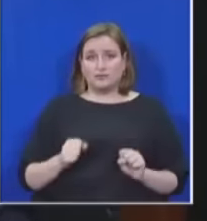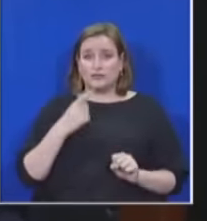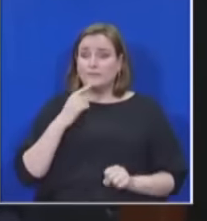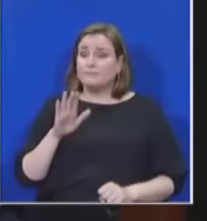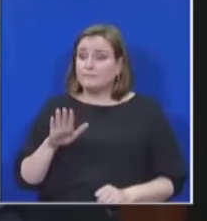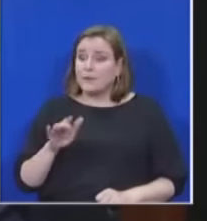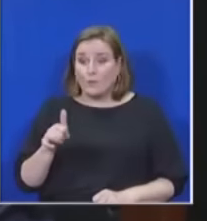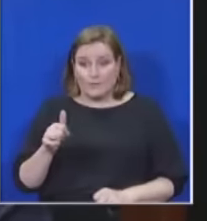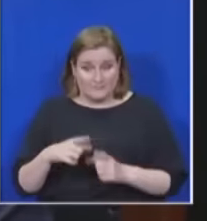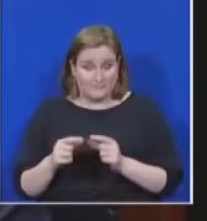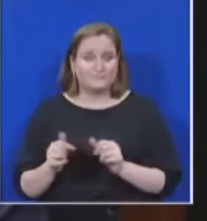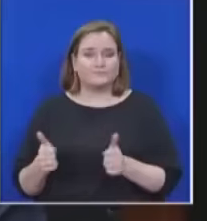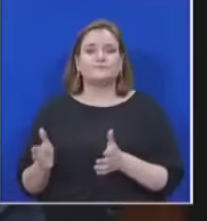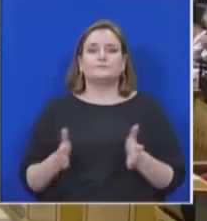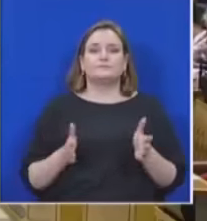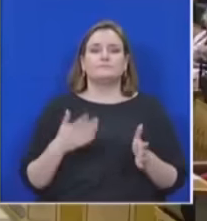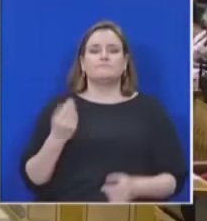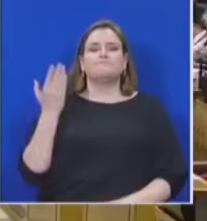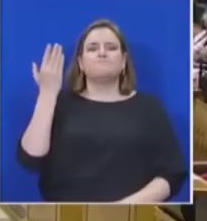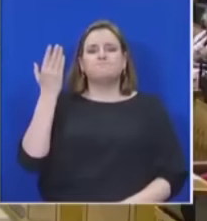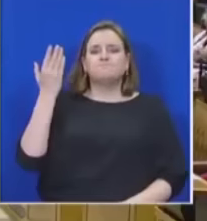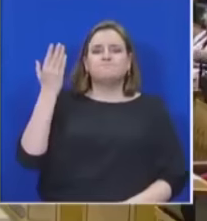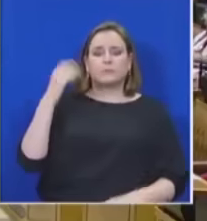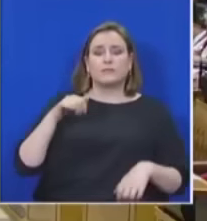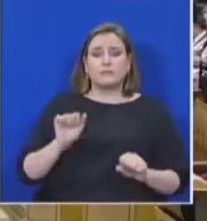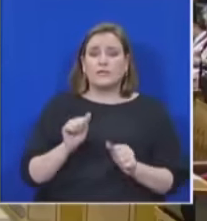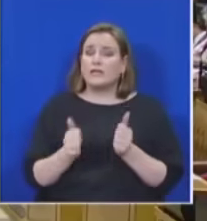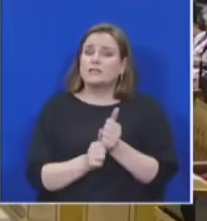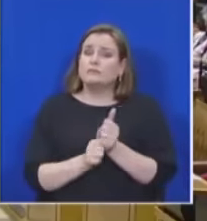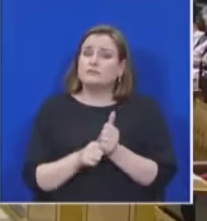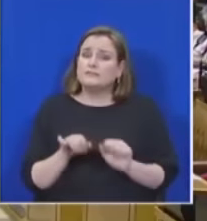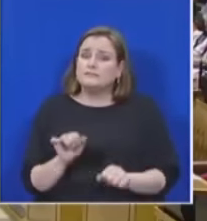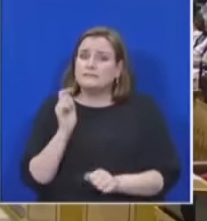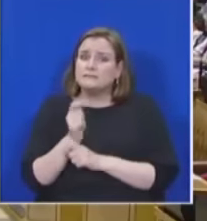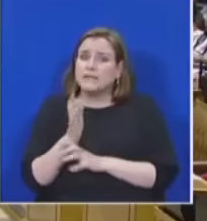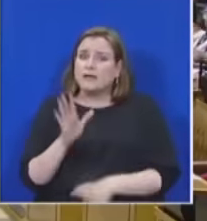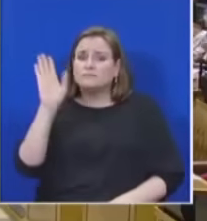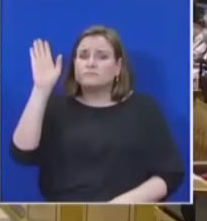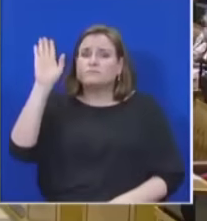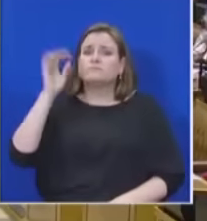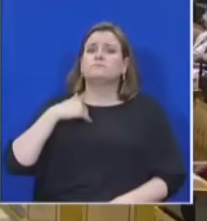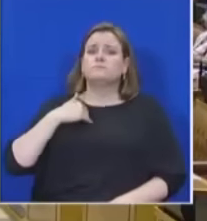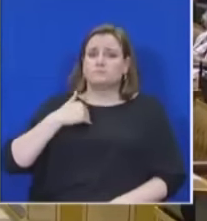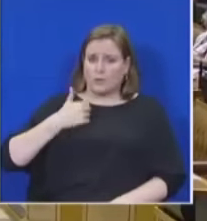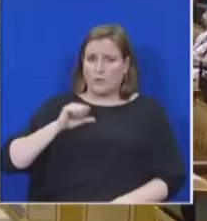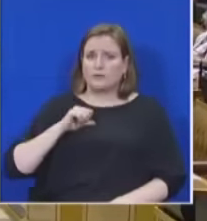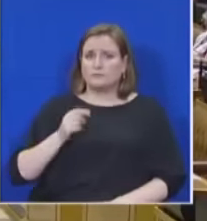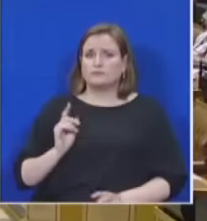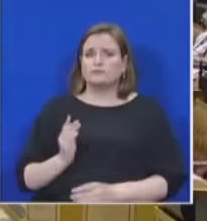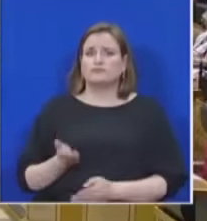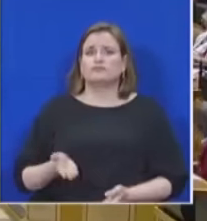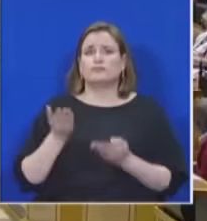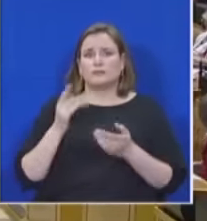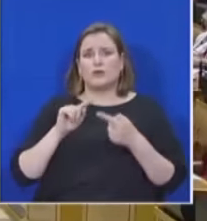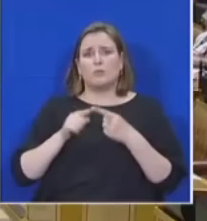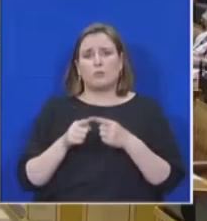Deputy Speaker Deputy Honourable Yes Honourable Member May I raise a point of privilege with you What point